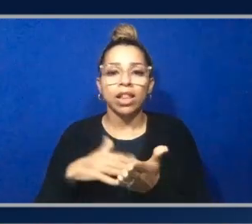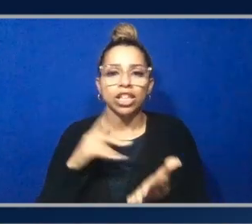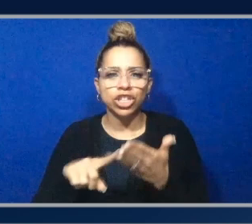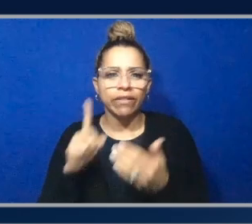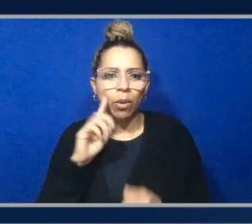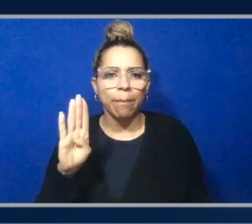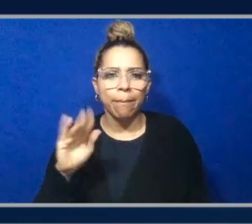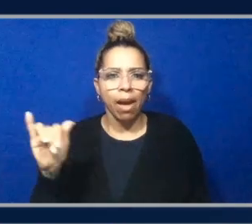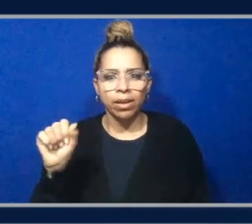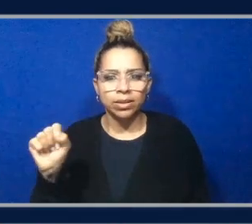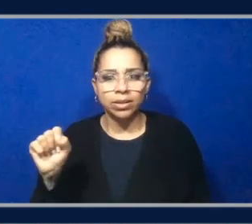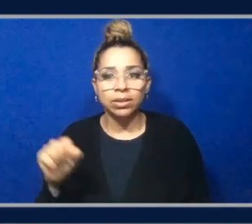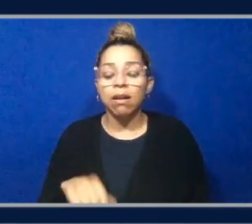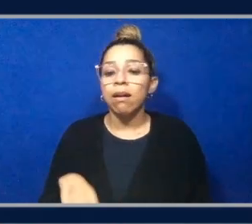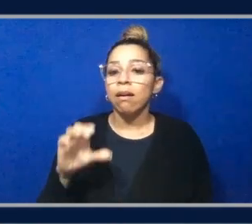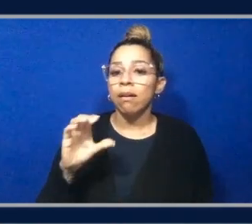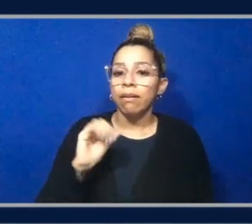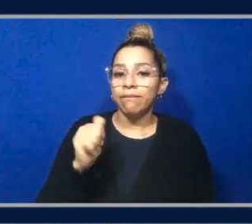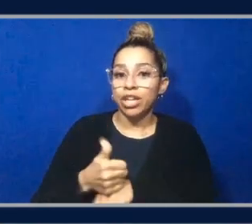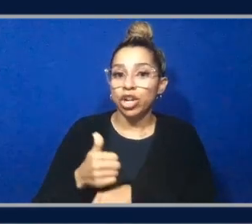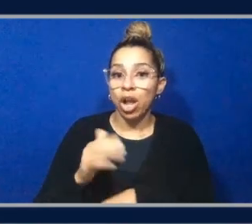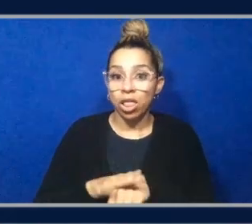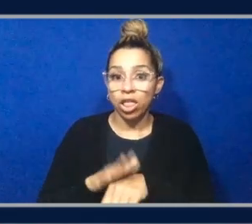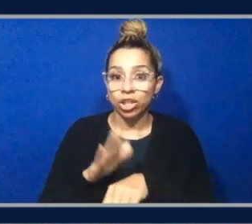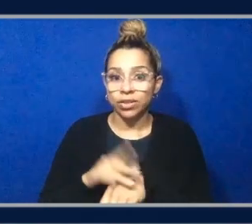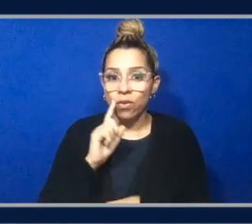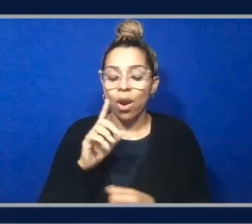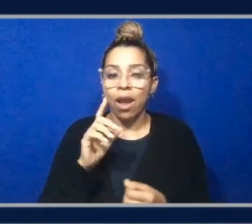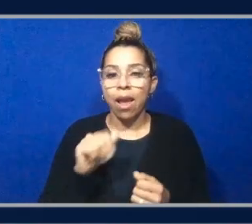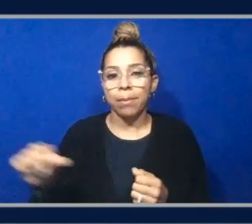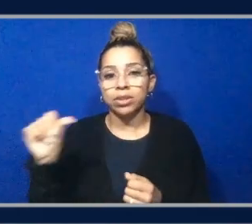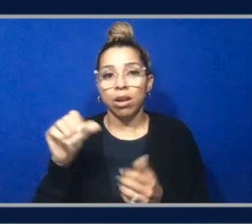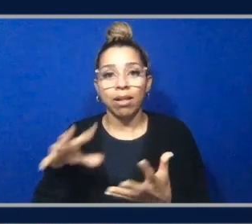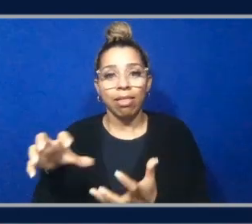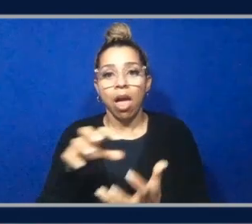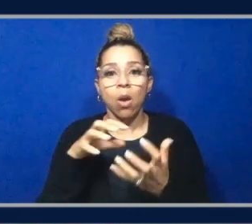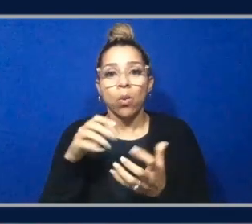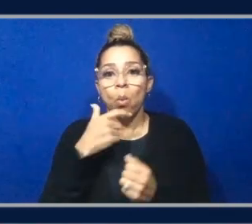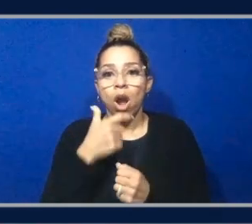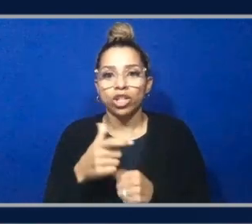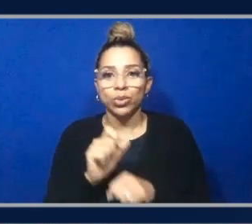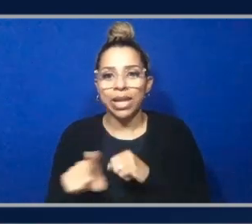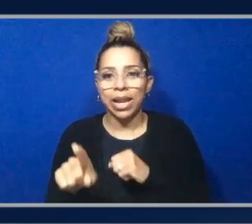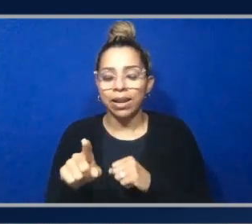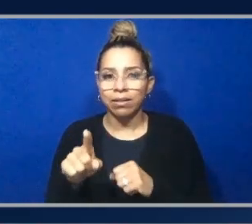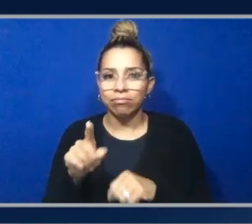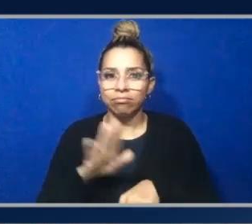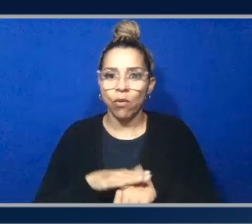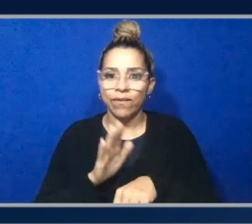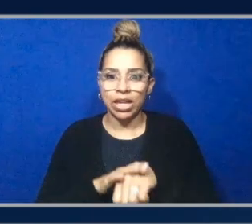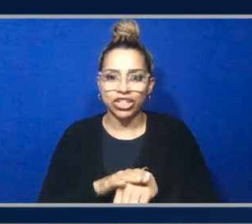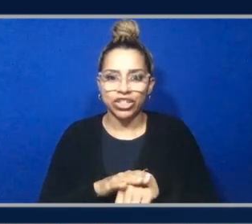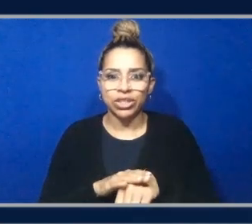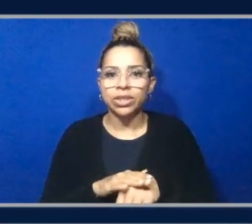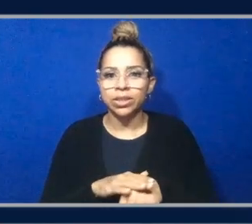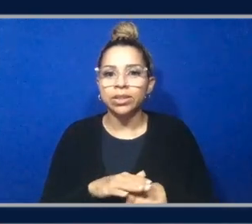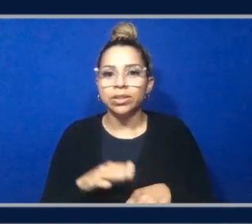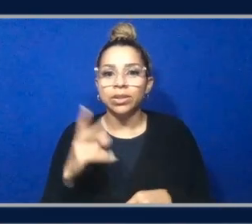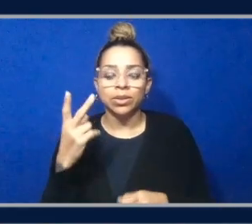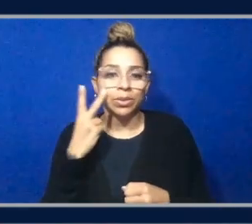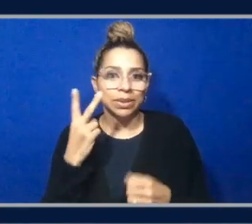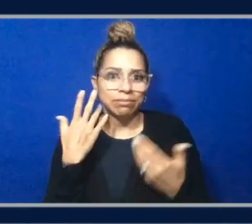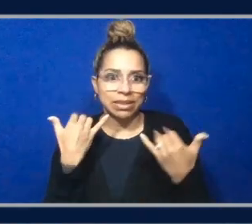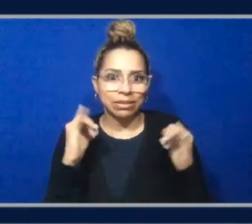Amazon CloudWatch to send notifications. So see, it's actually walking you through the entire end-to-end solution on how to set this up, but we still don't know if this is the right answer.